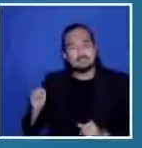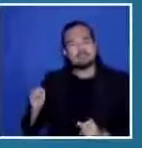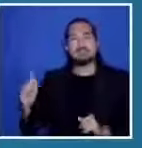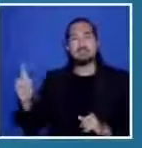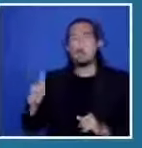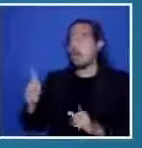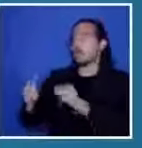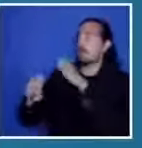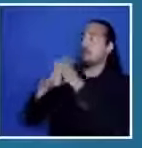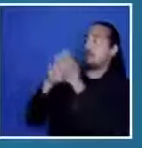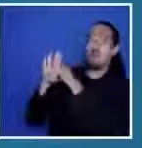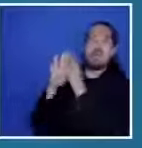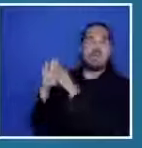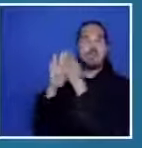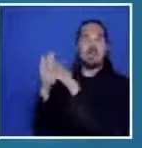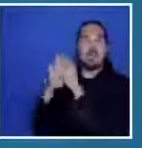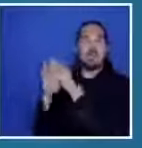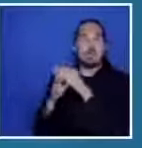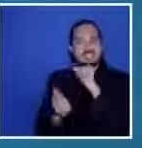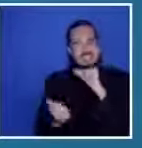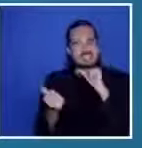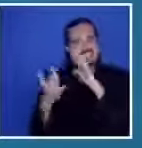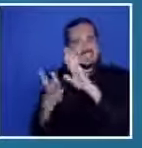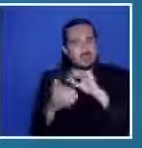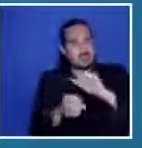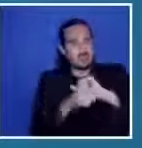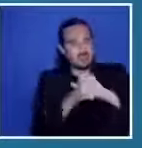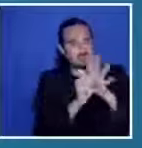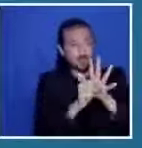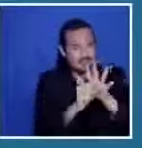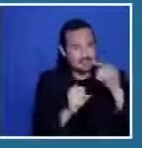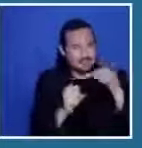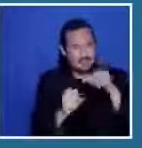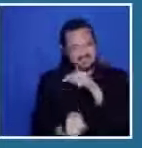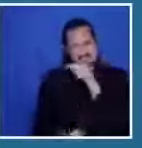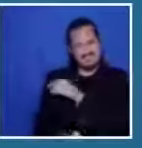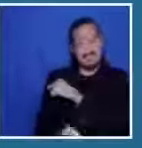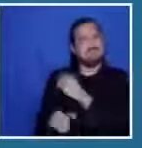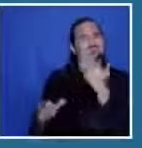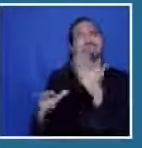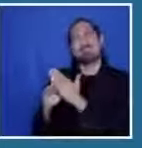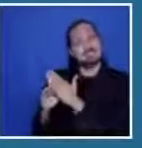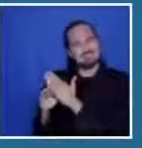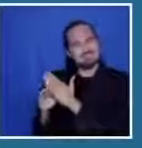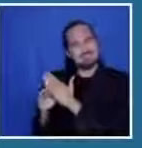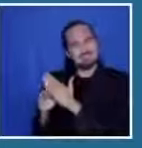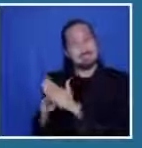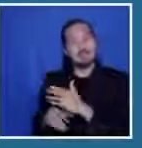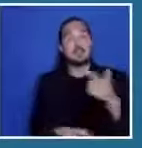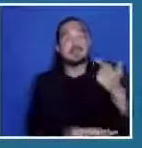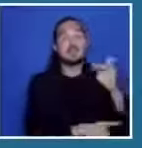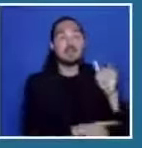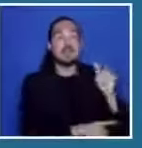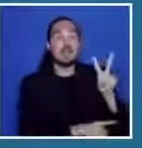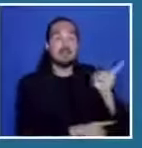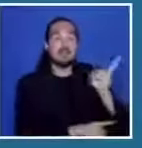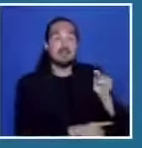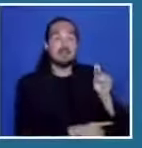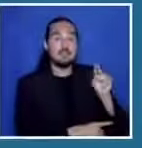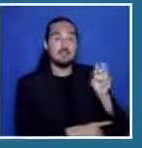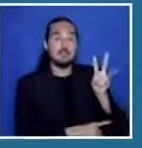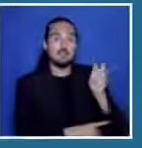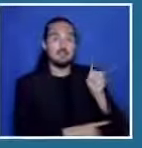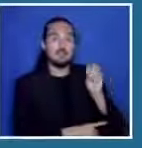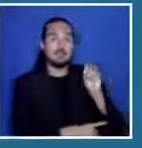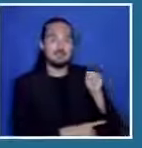COVID-19 Gavin newsom has had the courage to lead Stand up for science For the